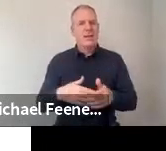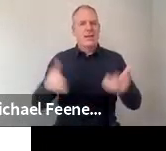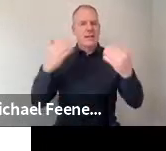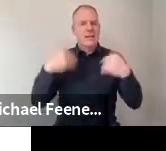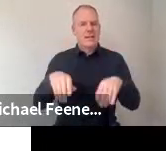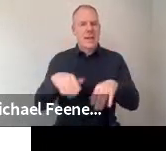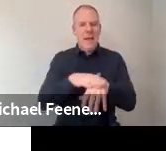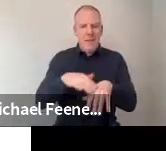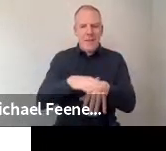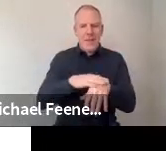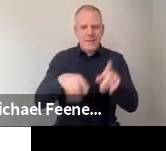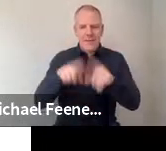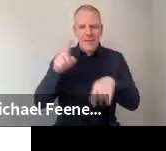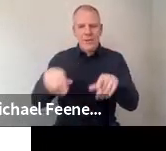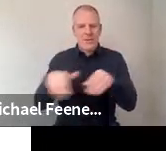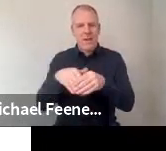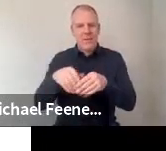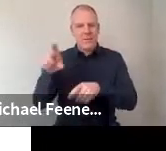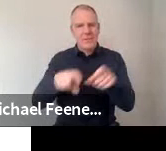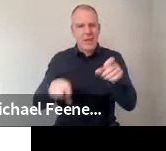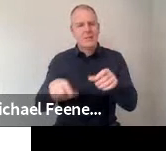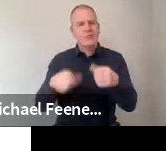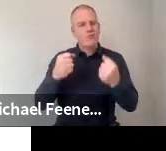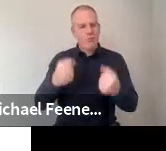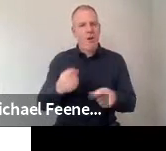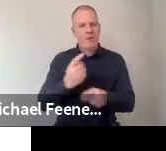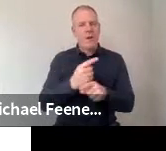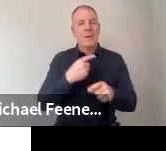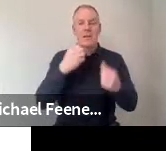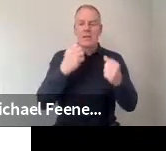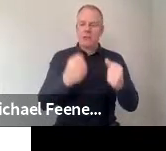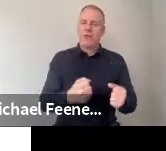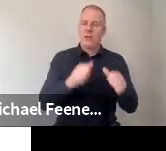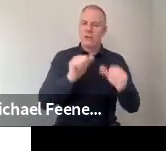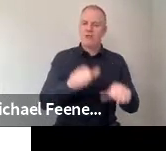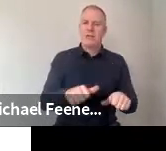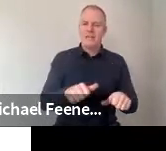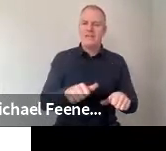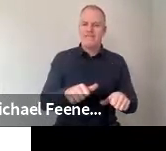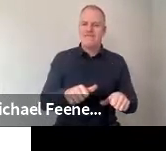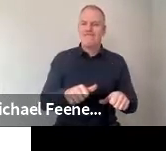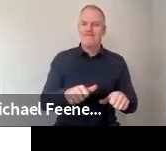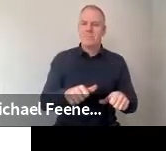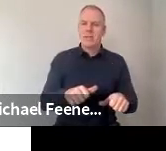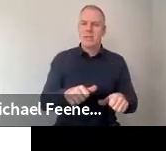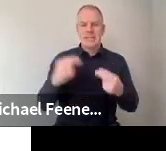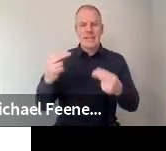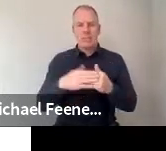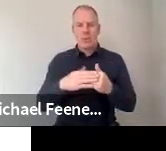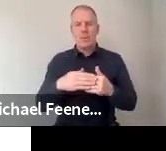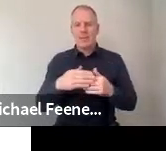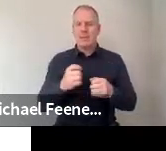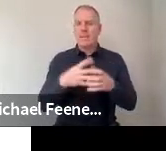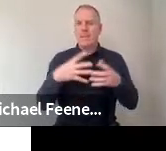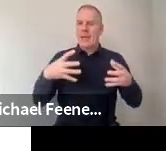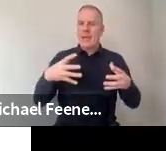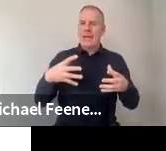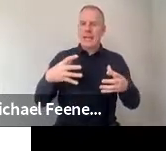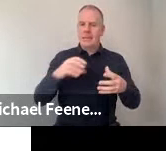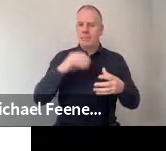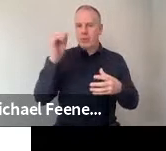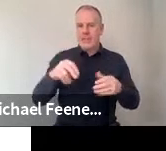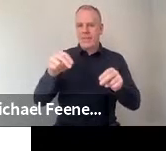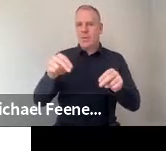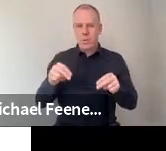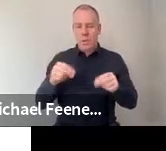ethnic diversity in science, although there was slightly stronger agreement on that, but still a pretty large percentage of neutral